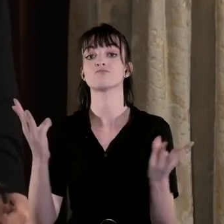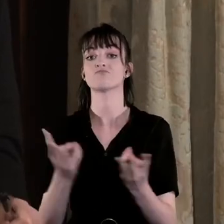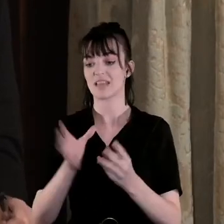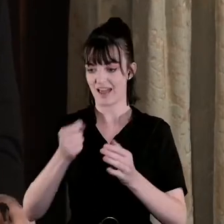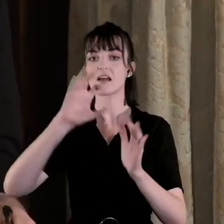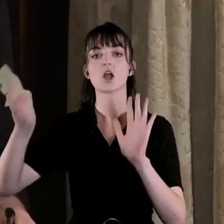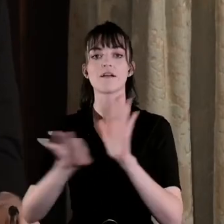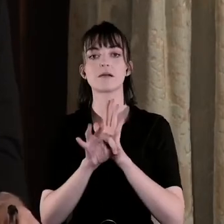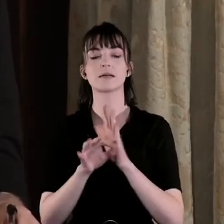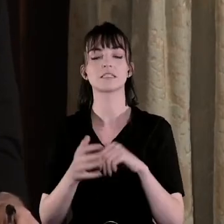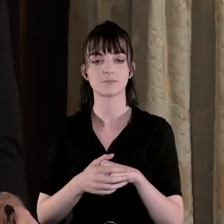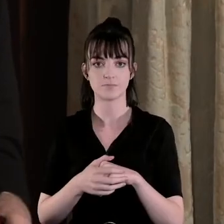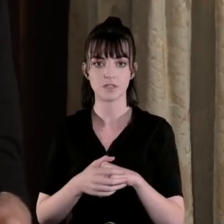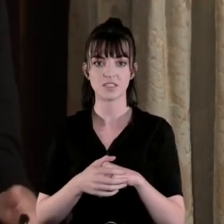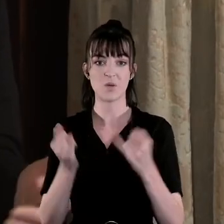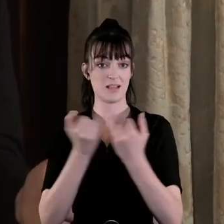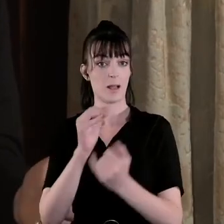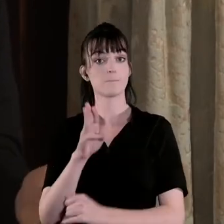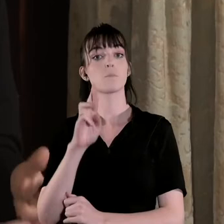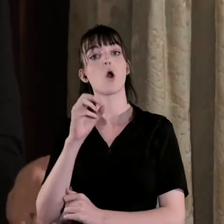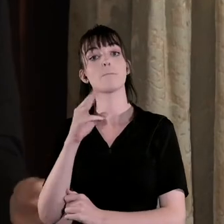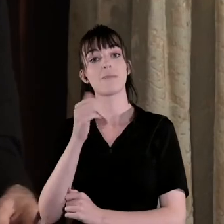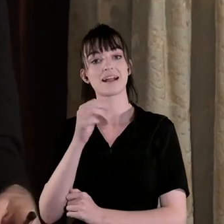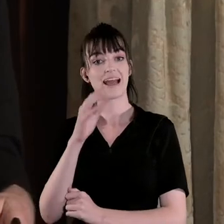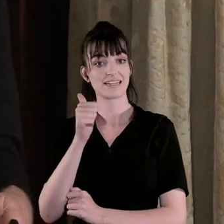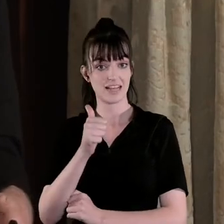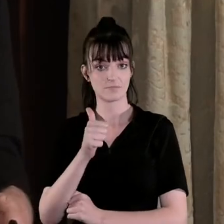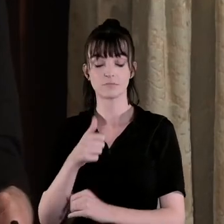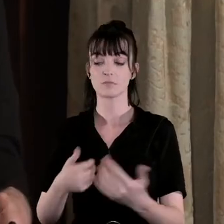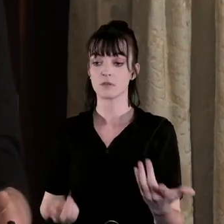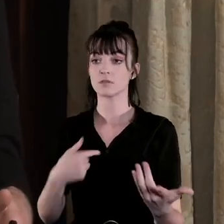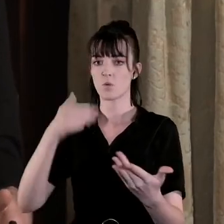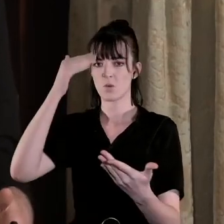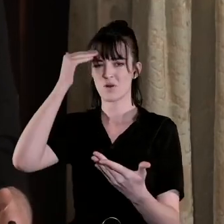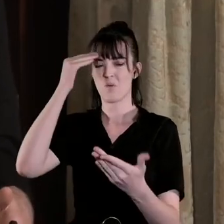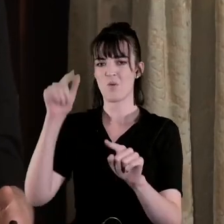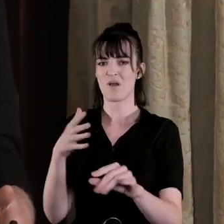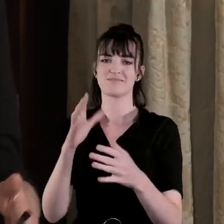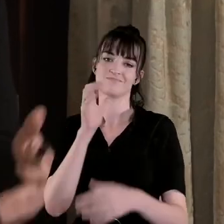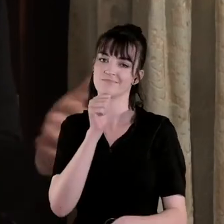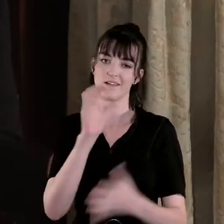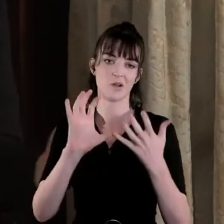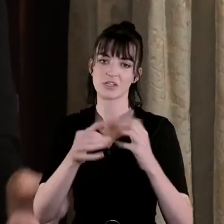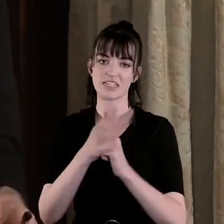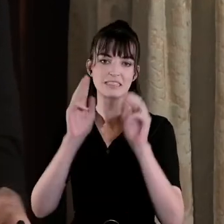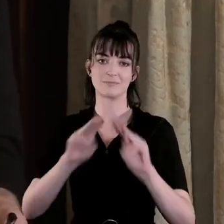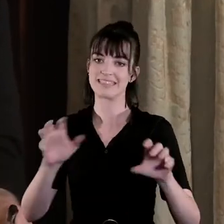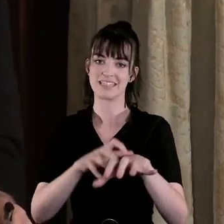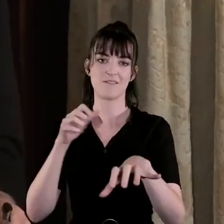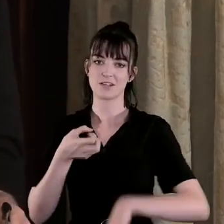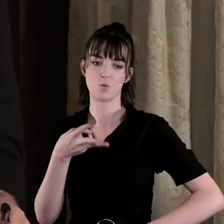was astute propaganda even if ultimately there was no prospect or very little prospect of the peace conference actually